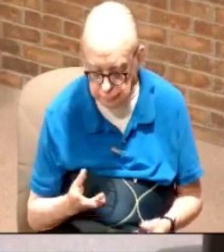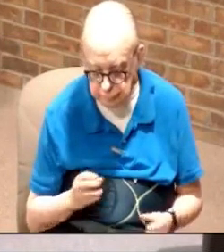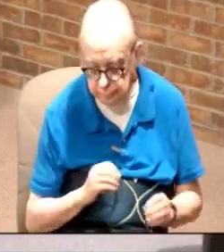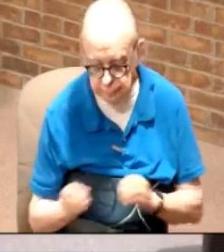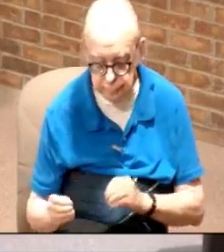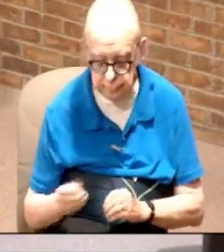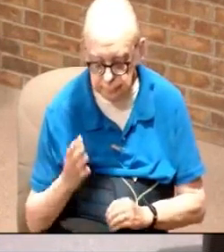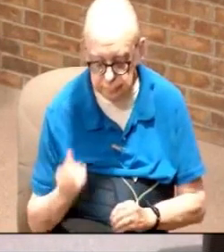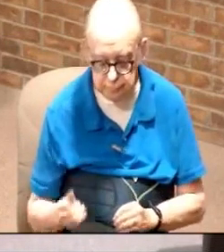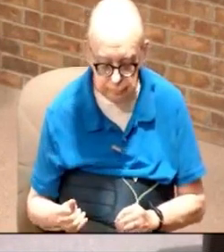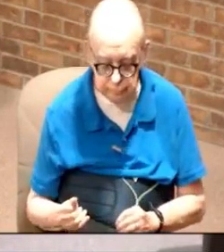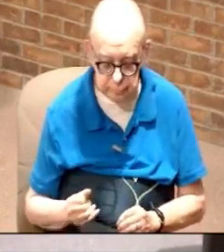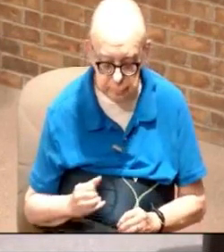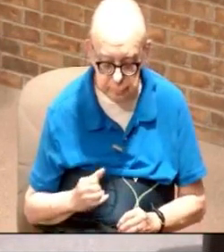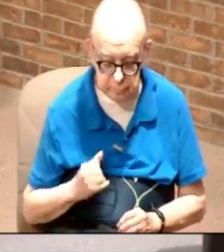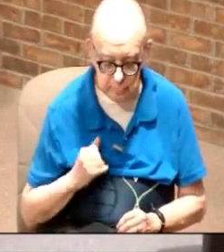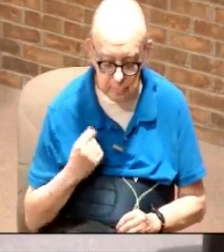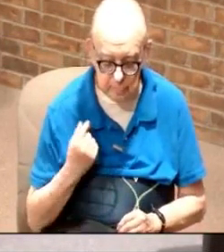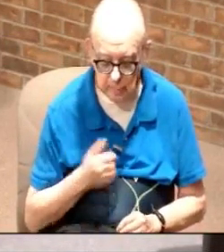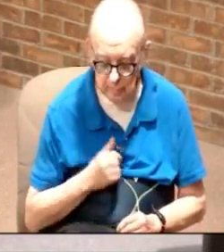movement is because we don't believe it